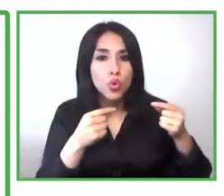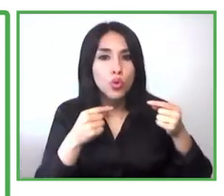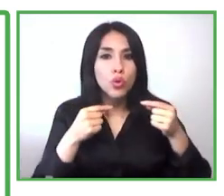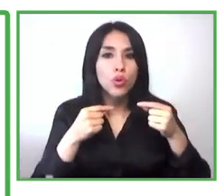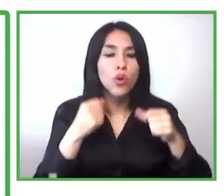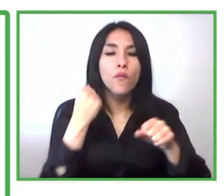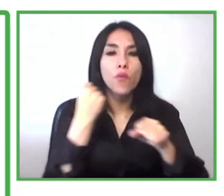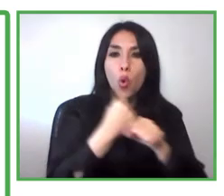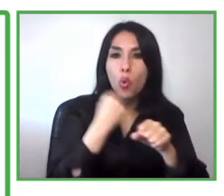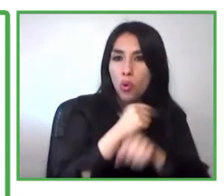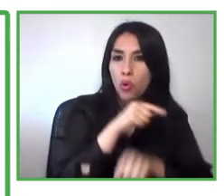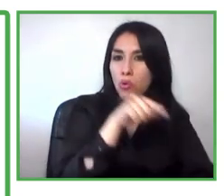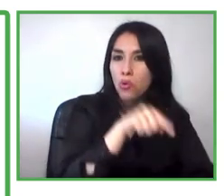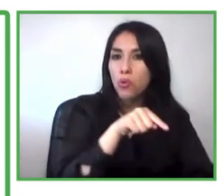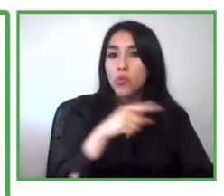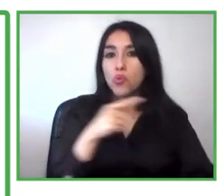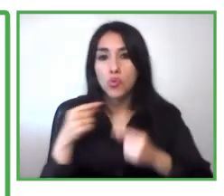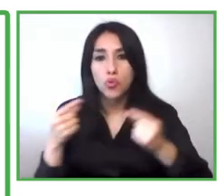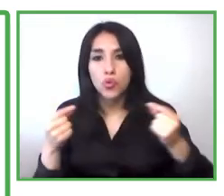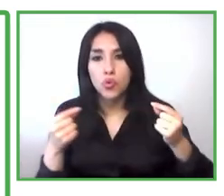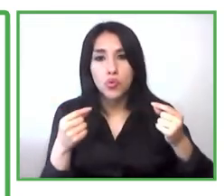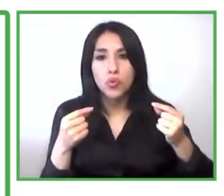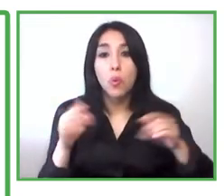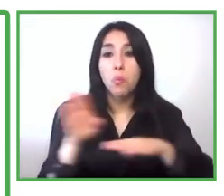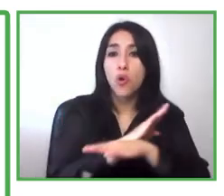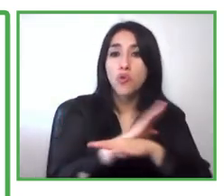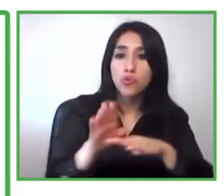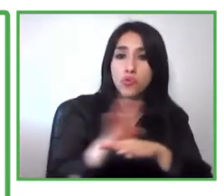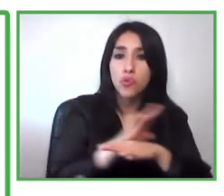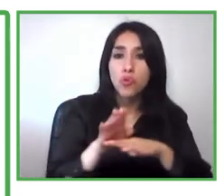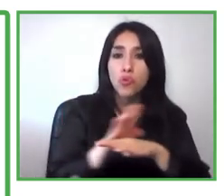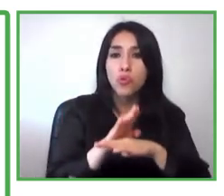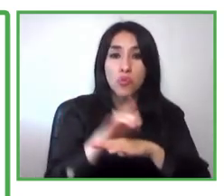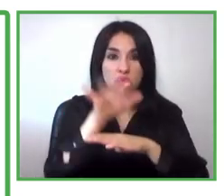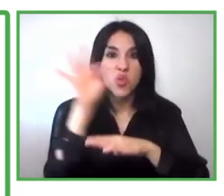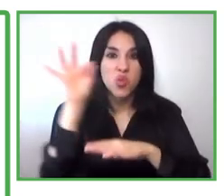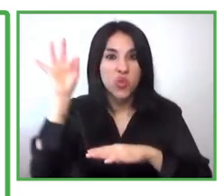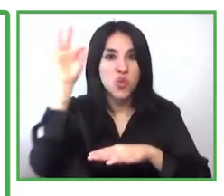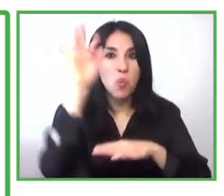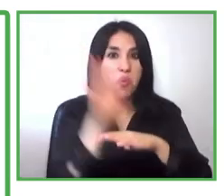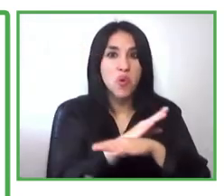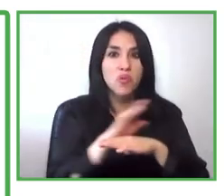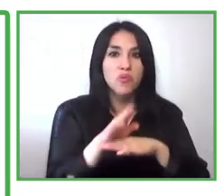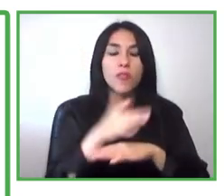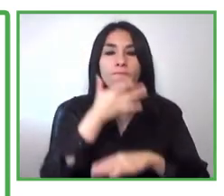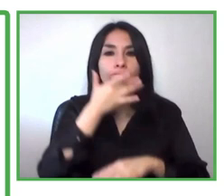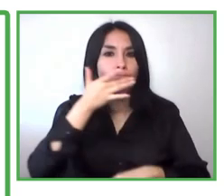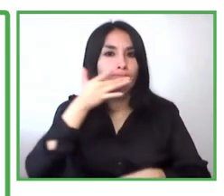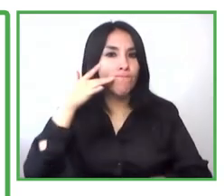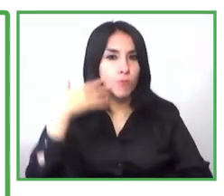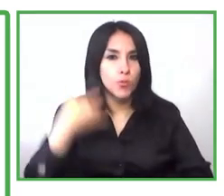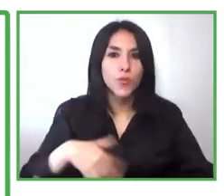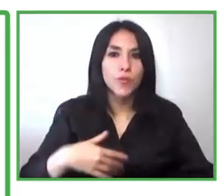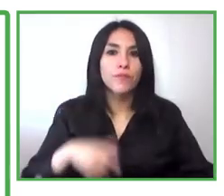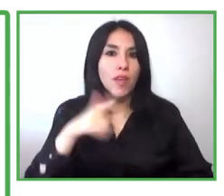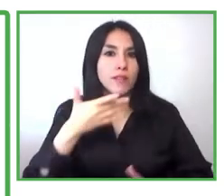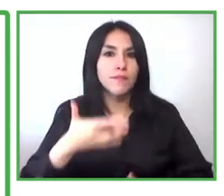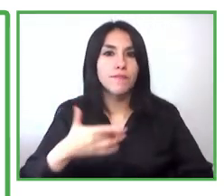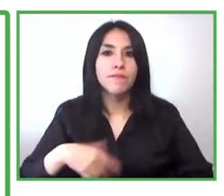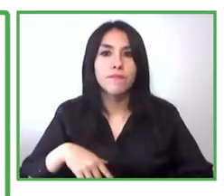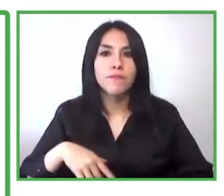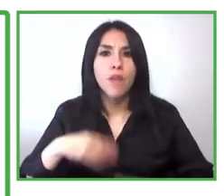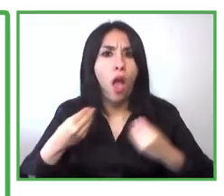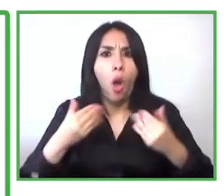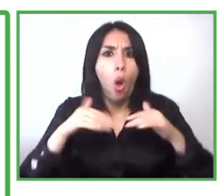specialize in selling um in selling honey